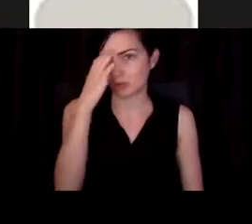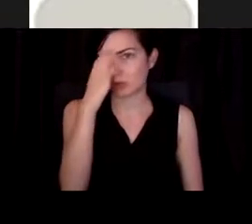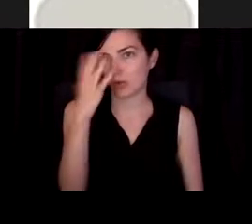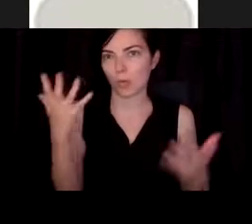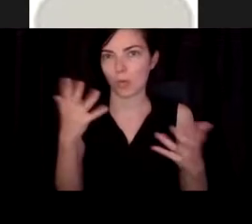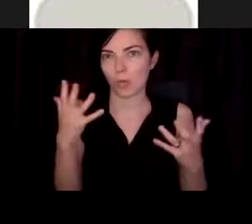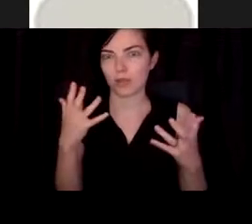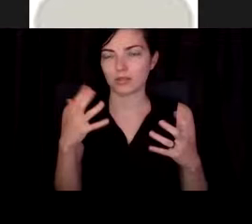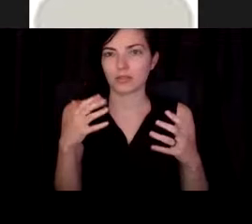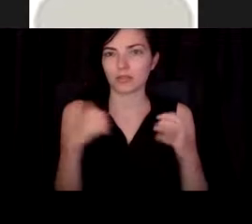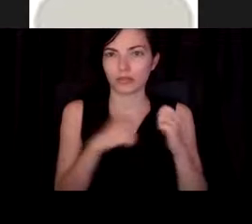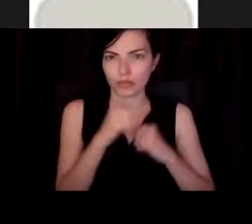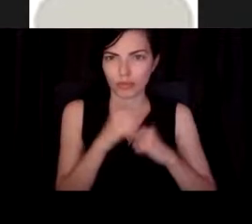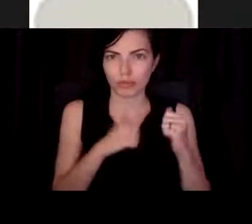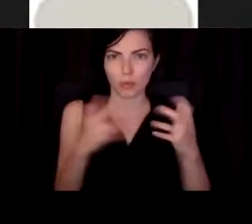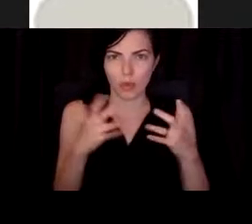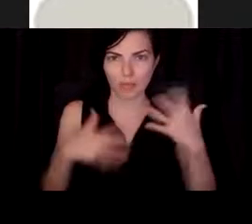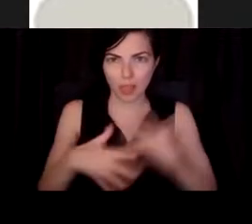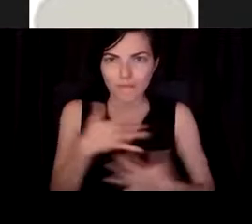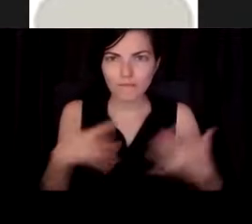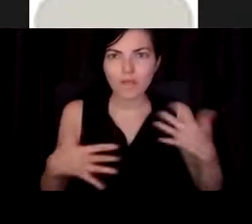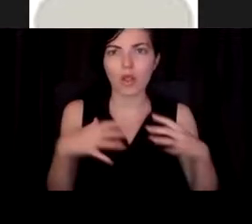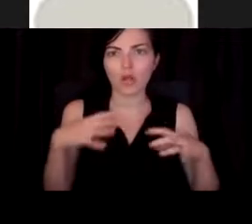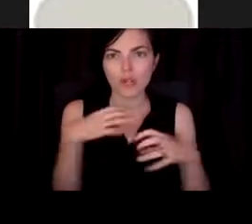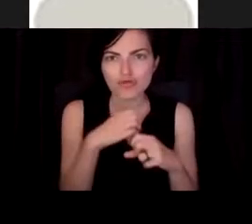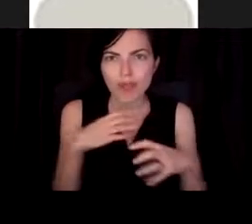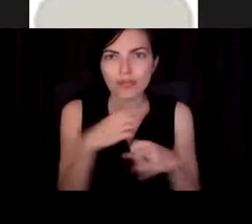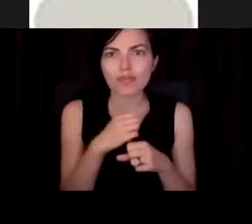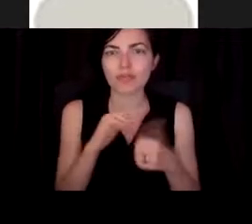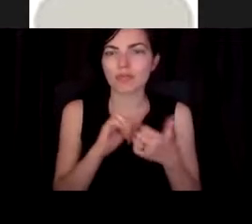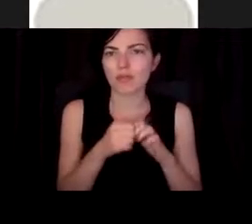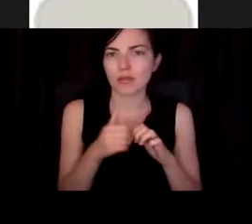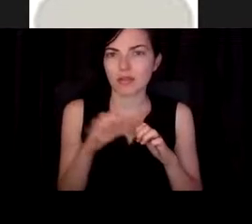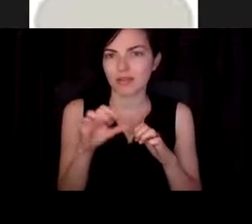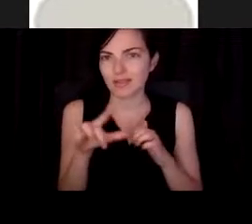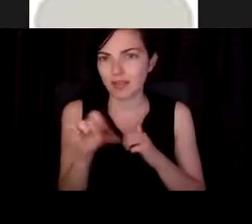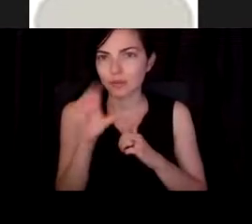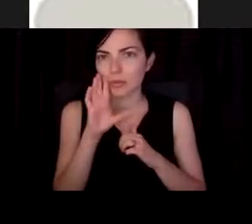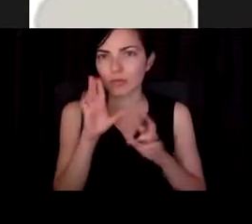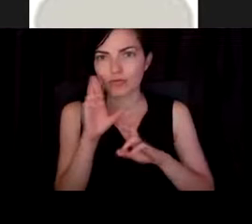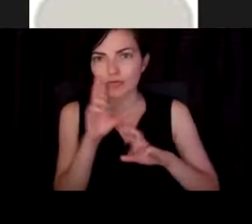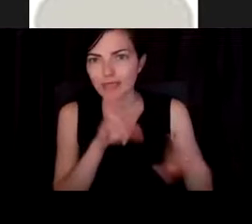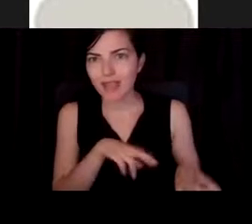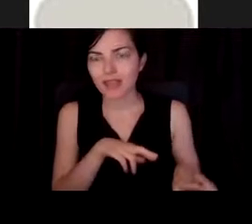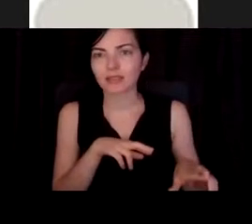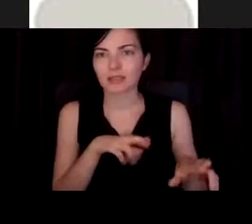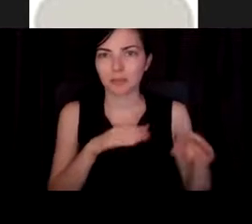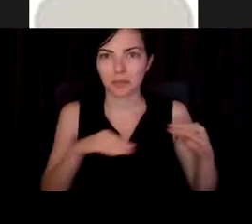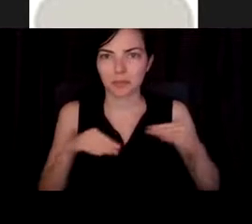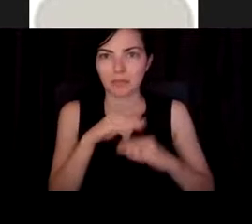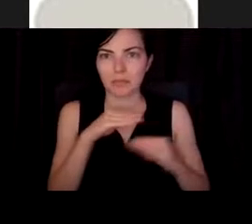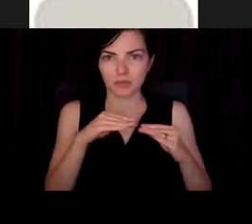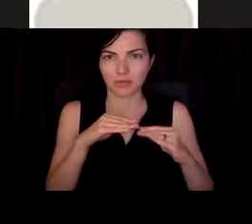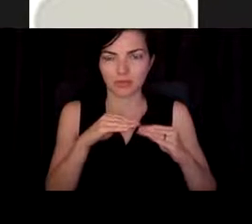blood's flowing, and the cells will react to that by migrating and proliferating in certain ways to form a